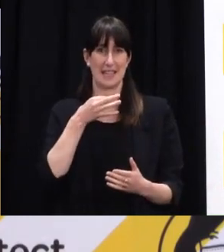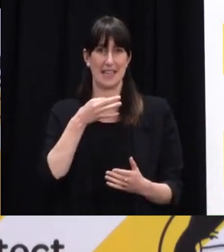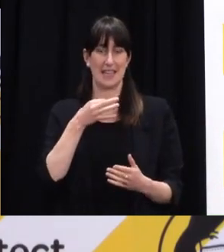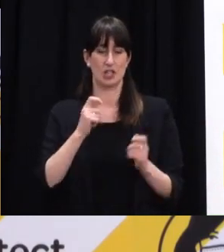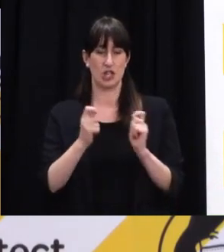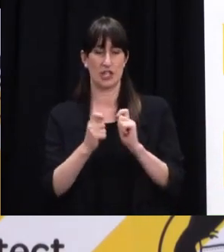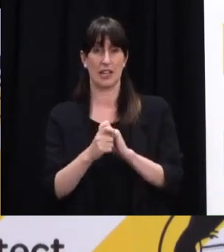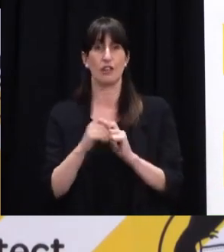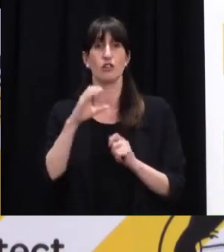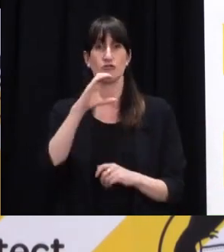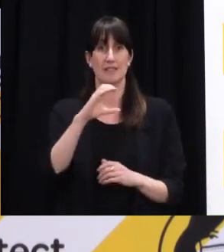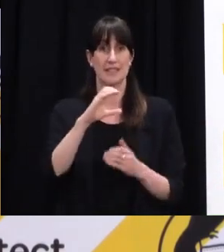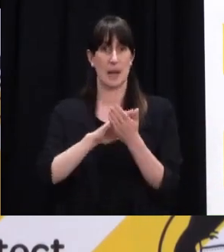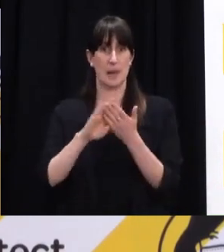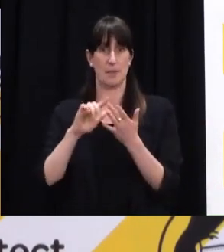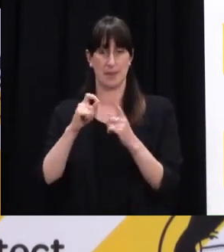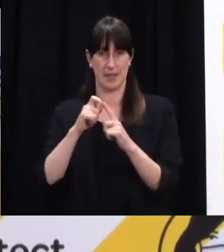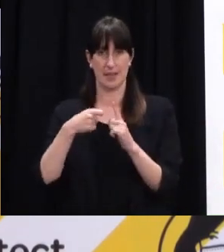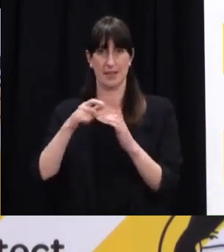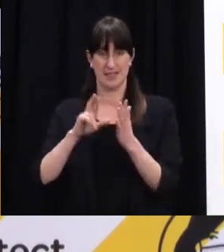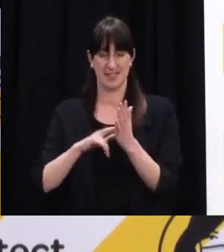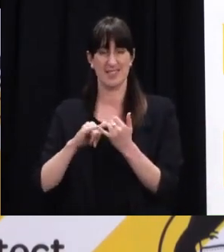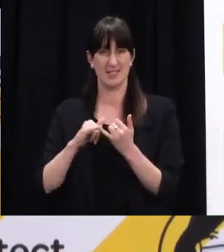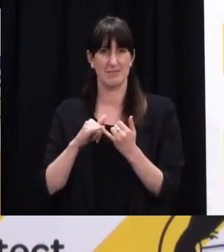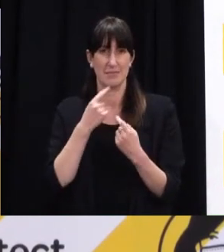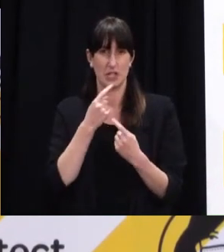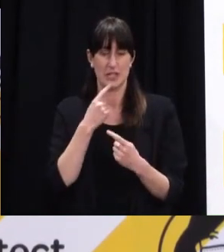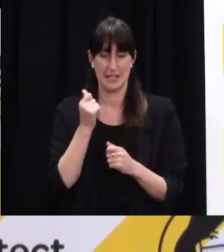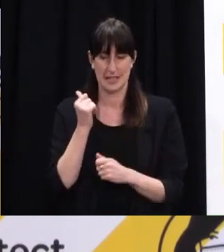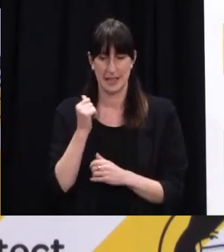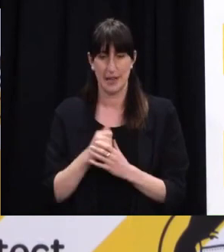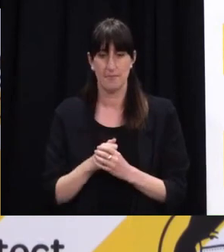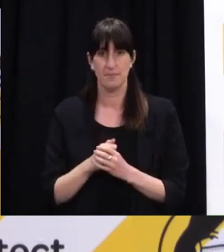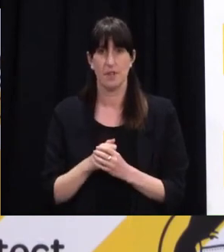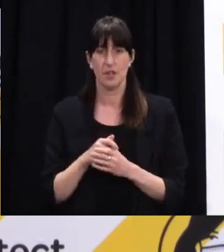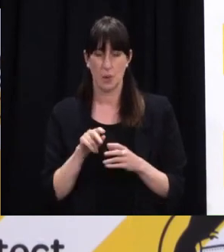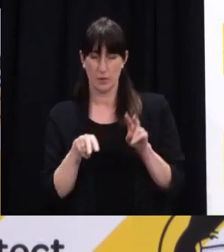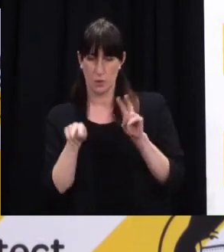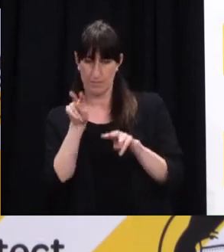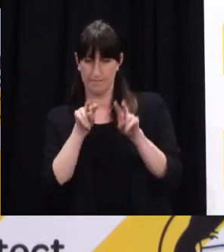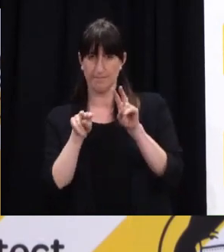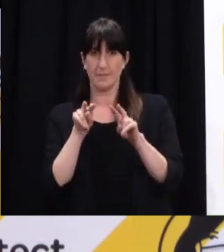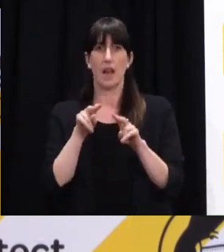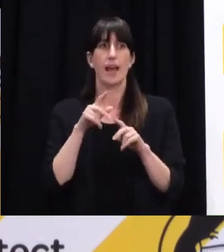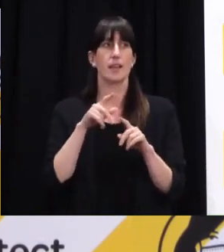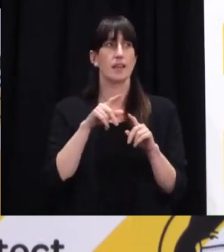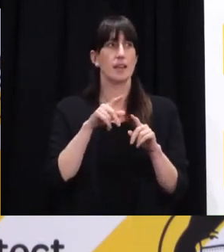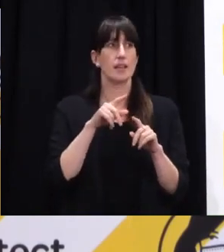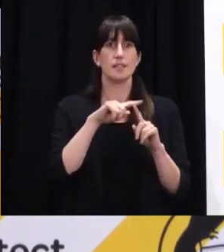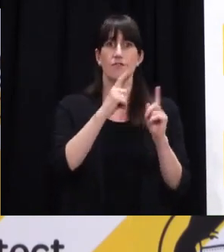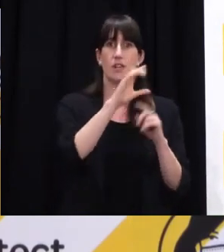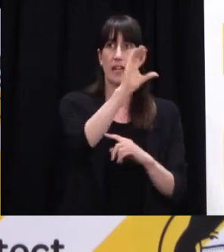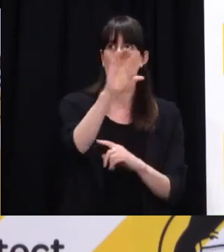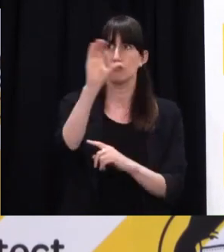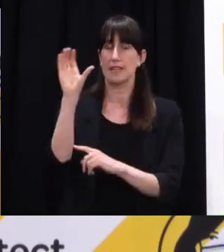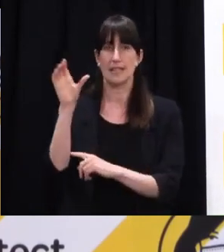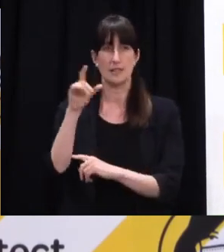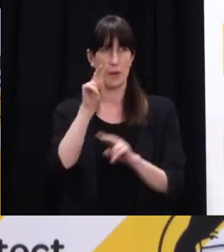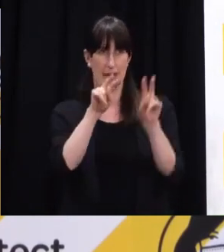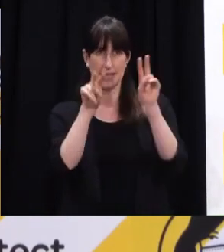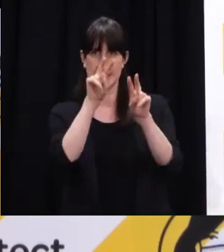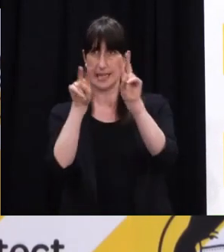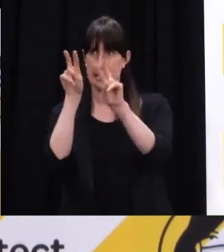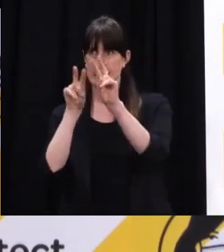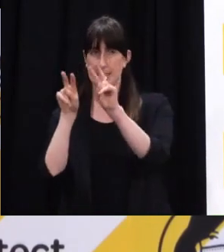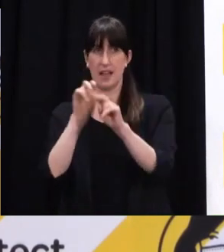which remains in place, but within that we have country risk assessments and just a reference to the importance of the individual risk assessment